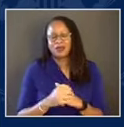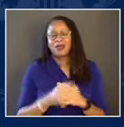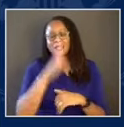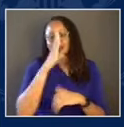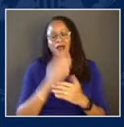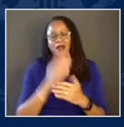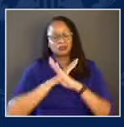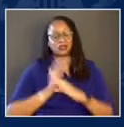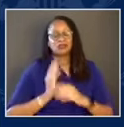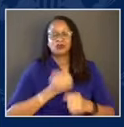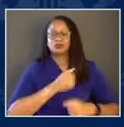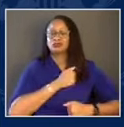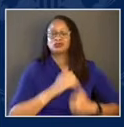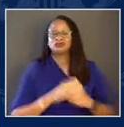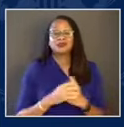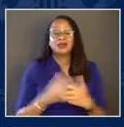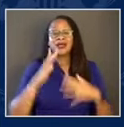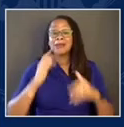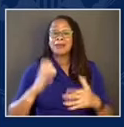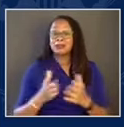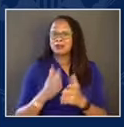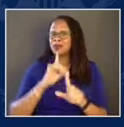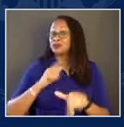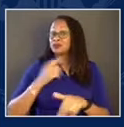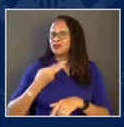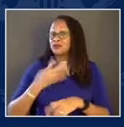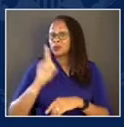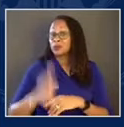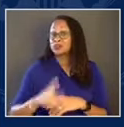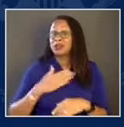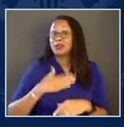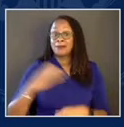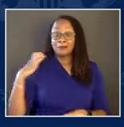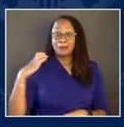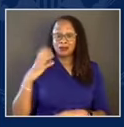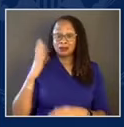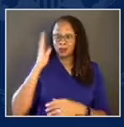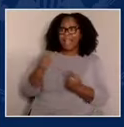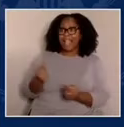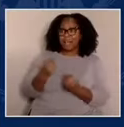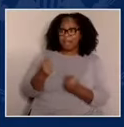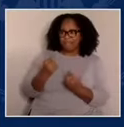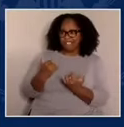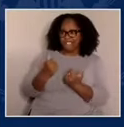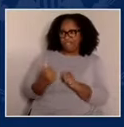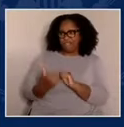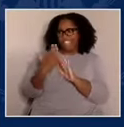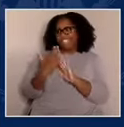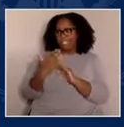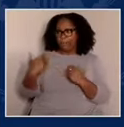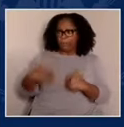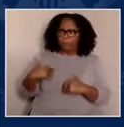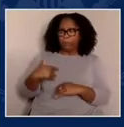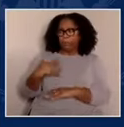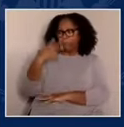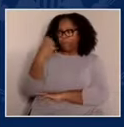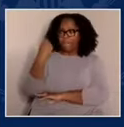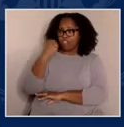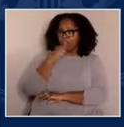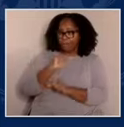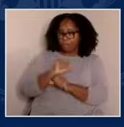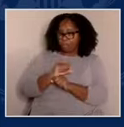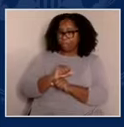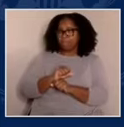troops. I'm happy to take a few questions, and my boss is going to tell me who that is. You'll soon hear my choice for